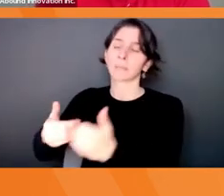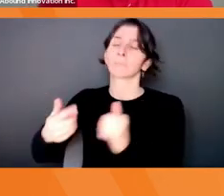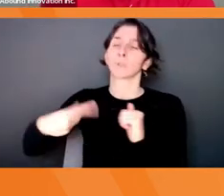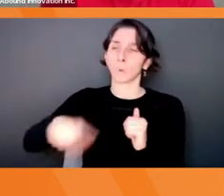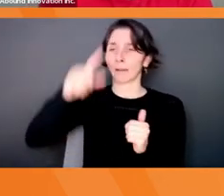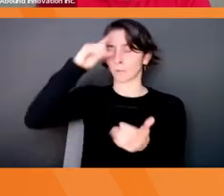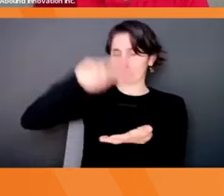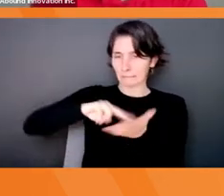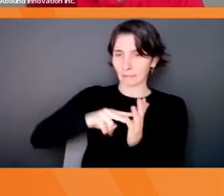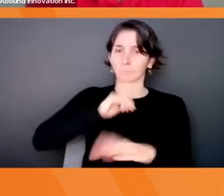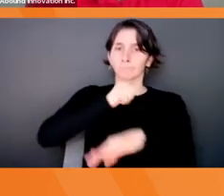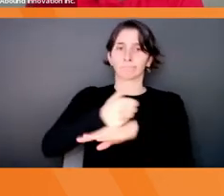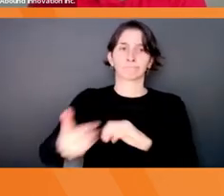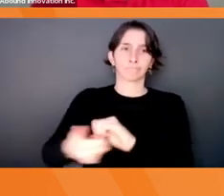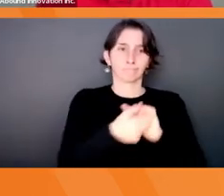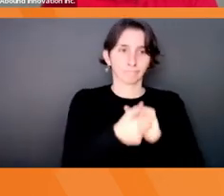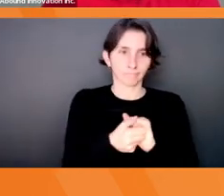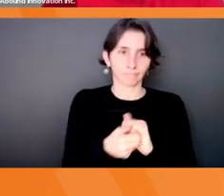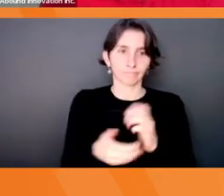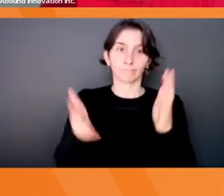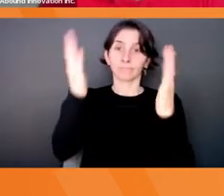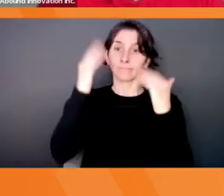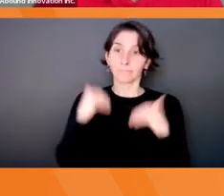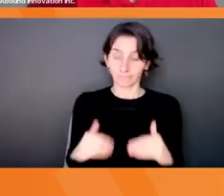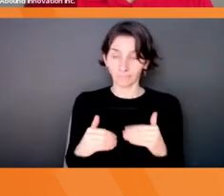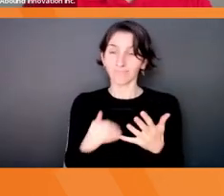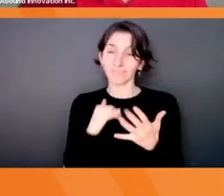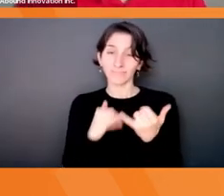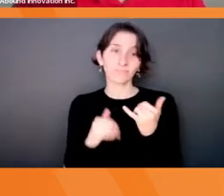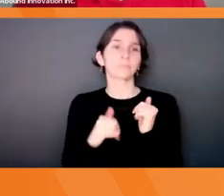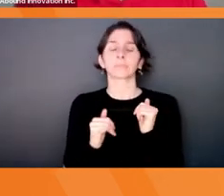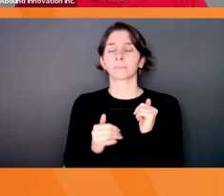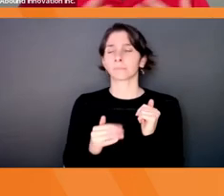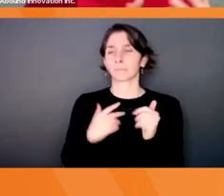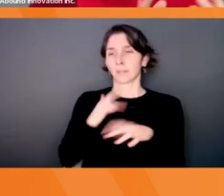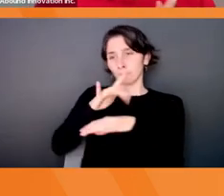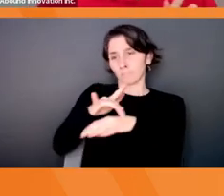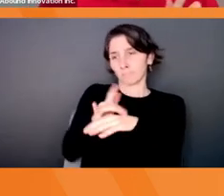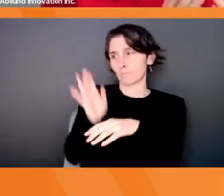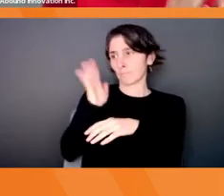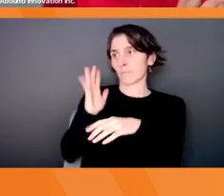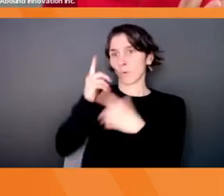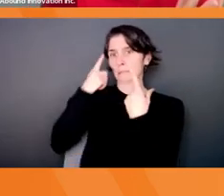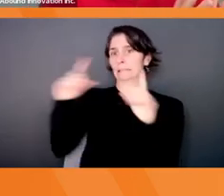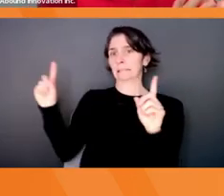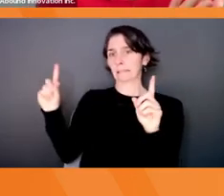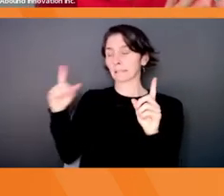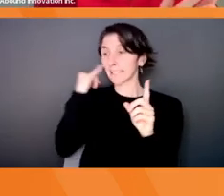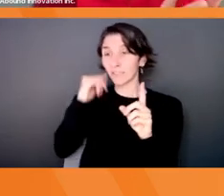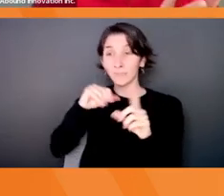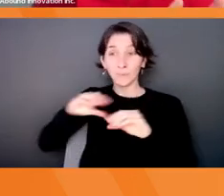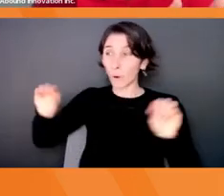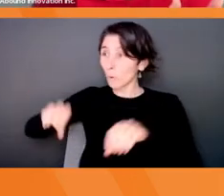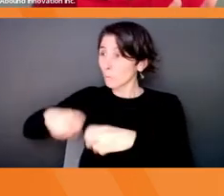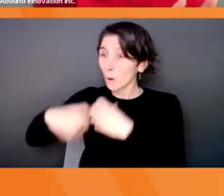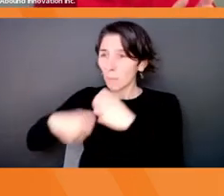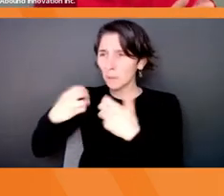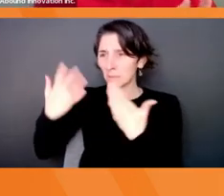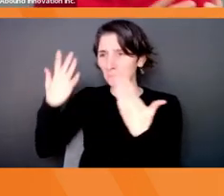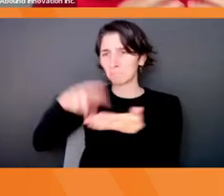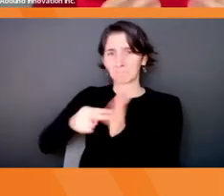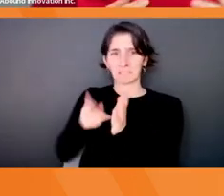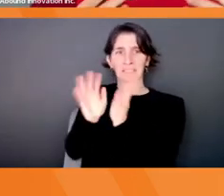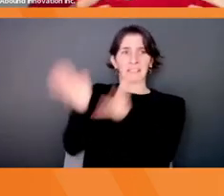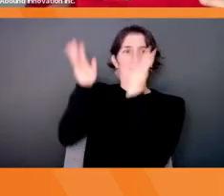We know this phrase very well, if it ain't broke, don't fix it, right? And so companies actually become established because they do something well.